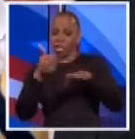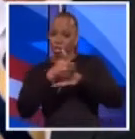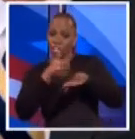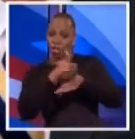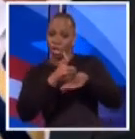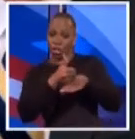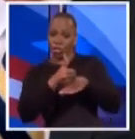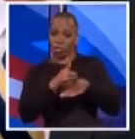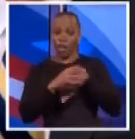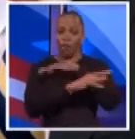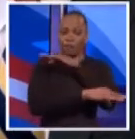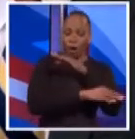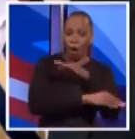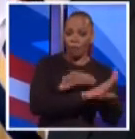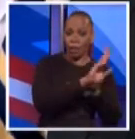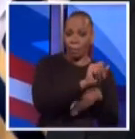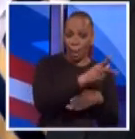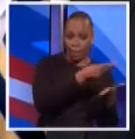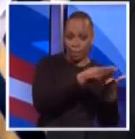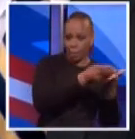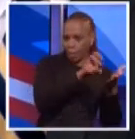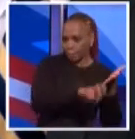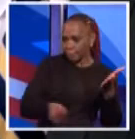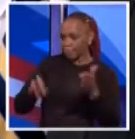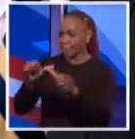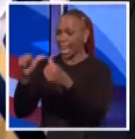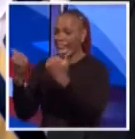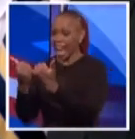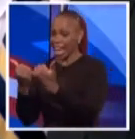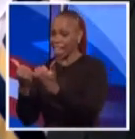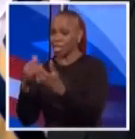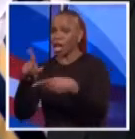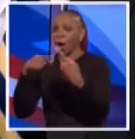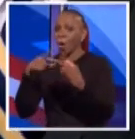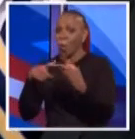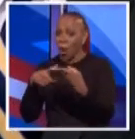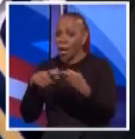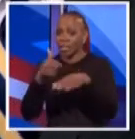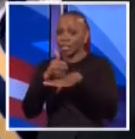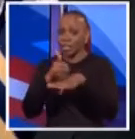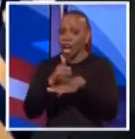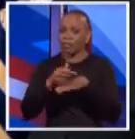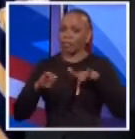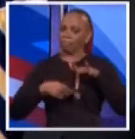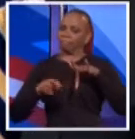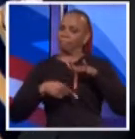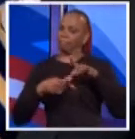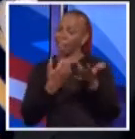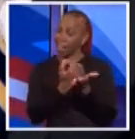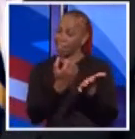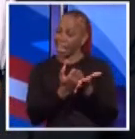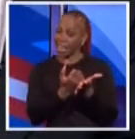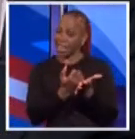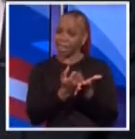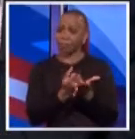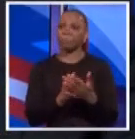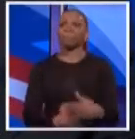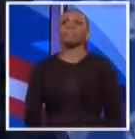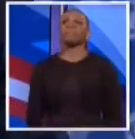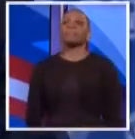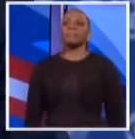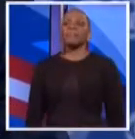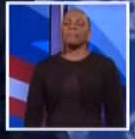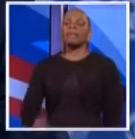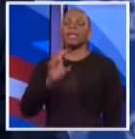laundering when the U.S. explicitly declined to prosecute on that charge for lack of evidence? Well, stand by my statements.